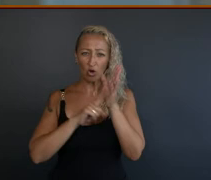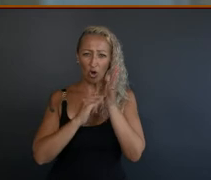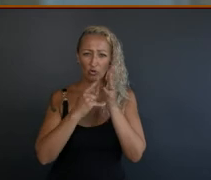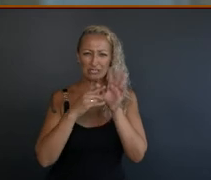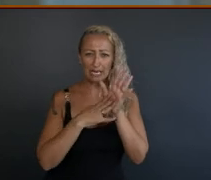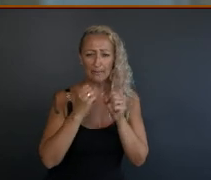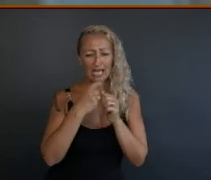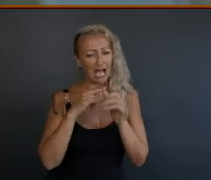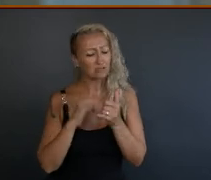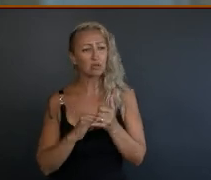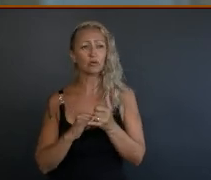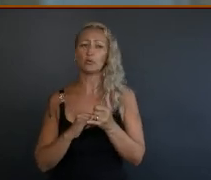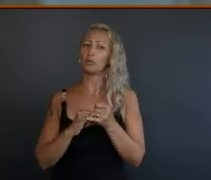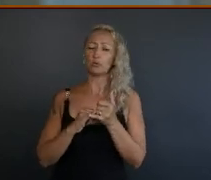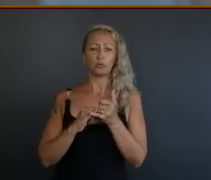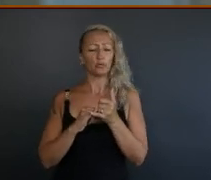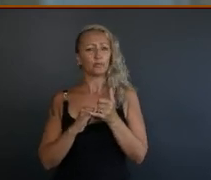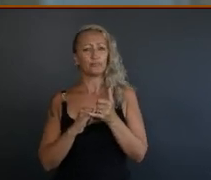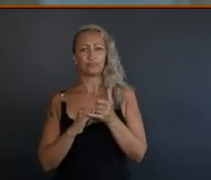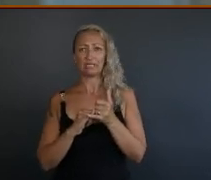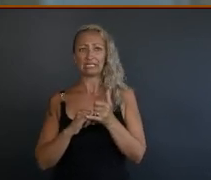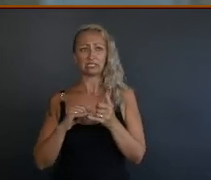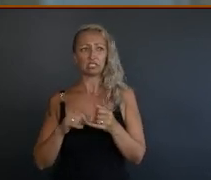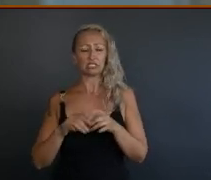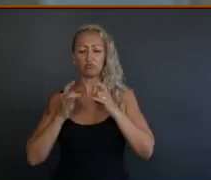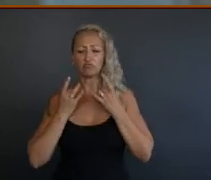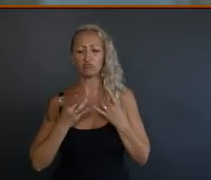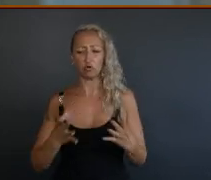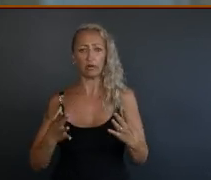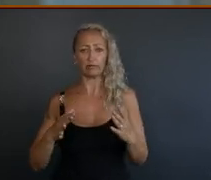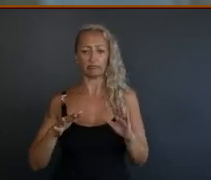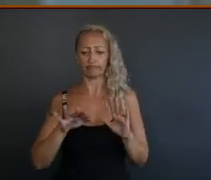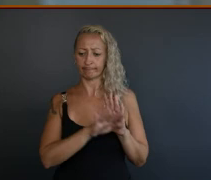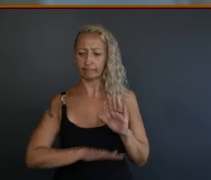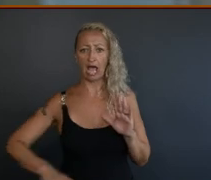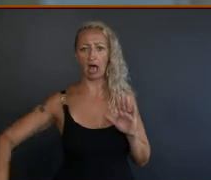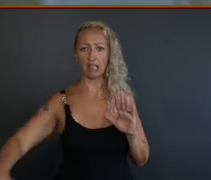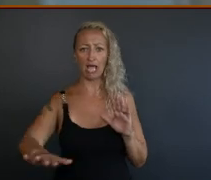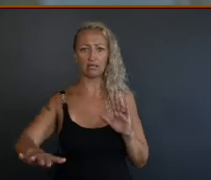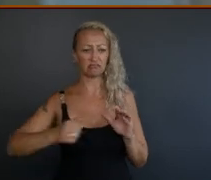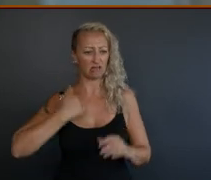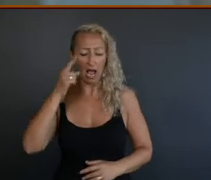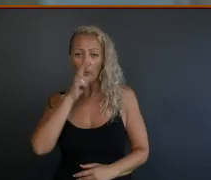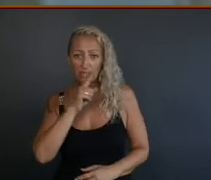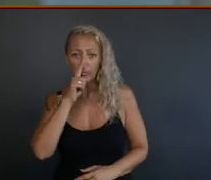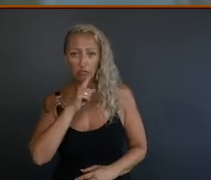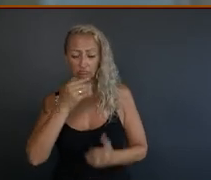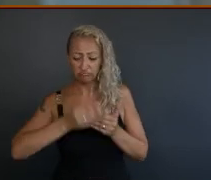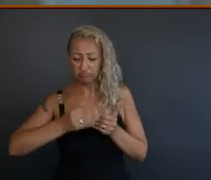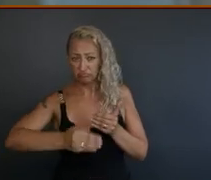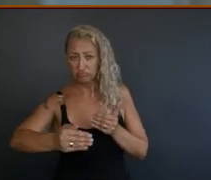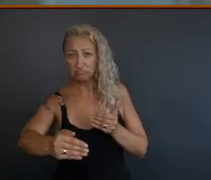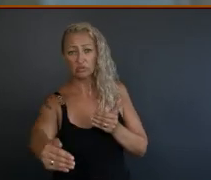gas? Like that's just going to run riot for our people and our future generations, and that's where a lot of our